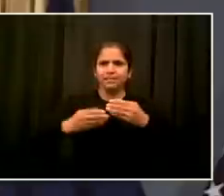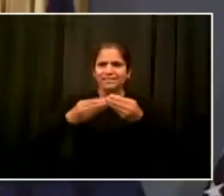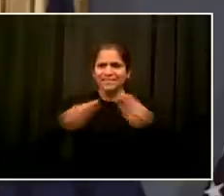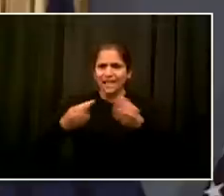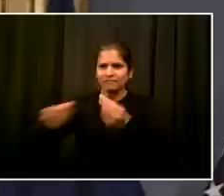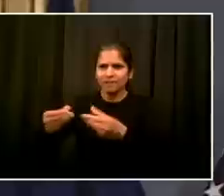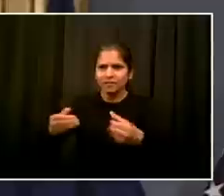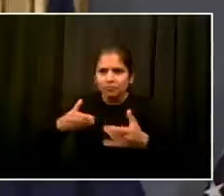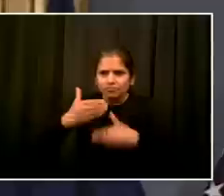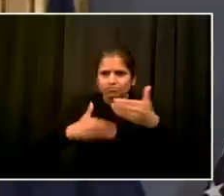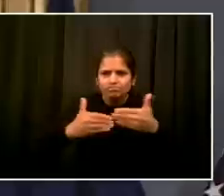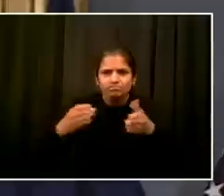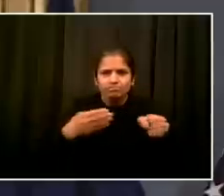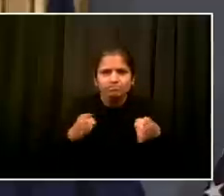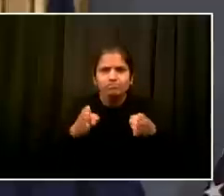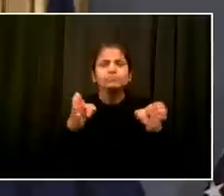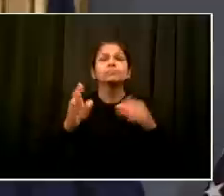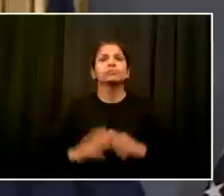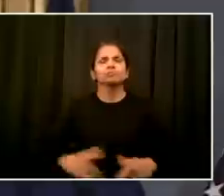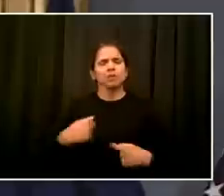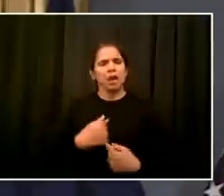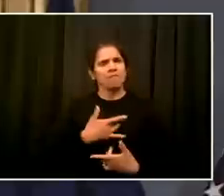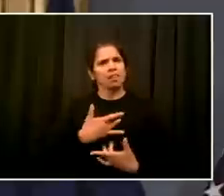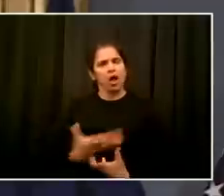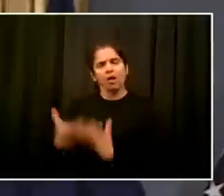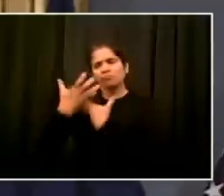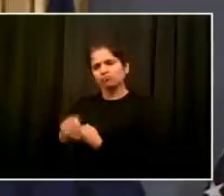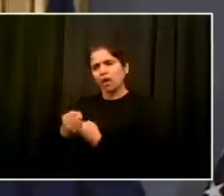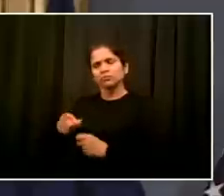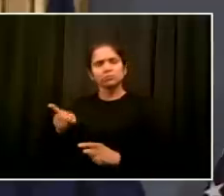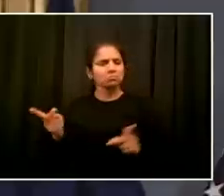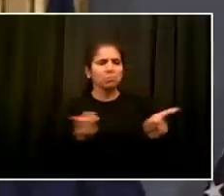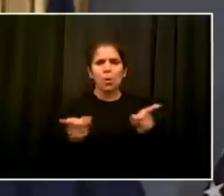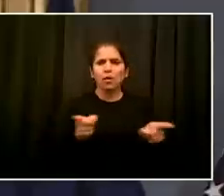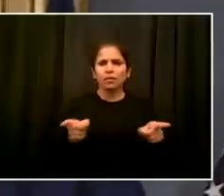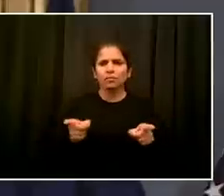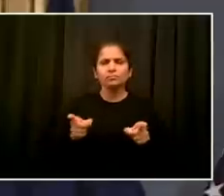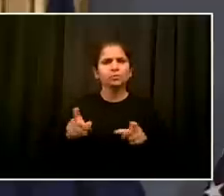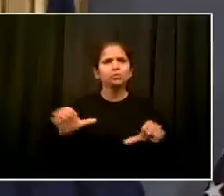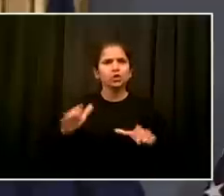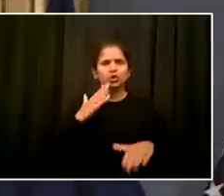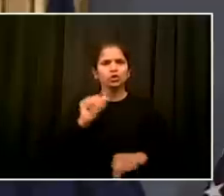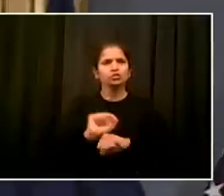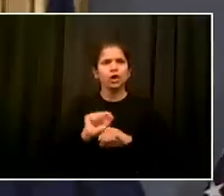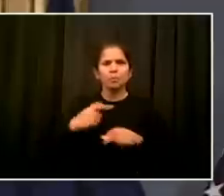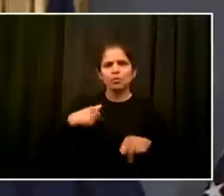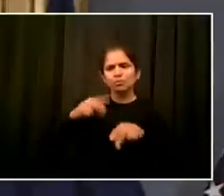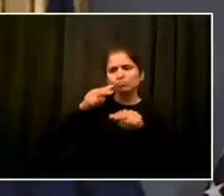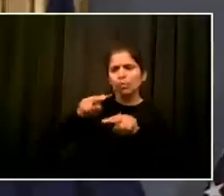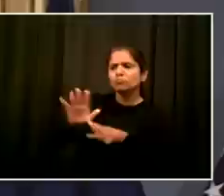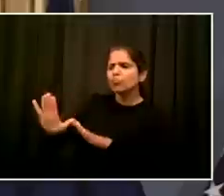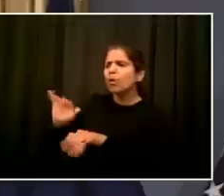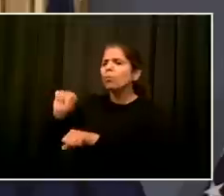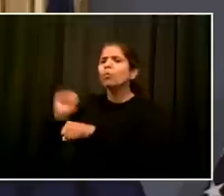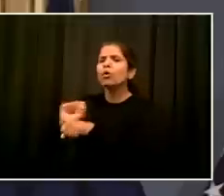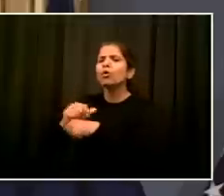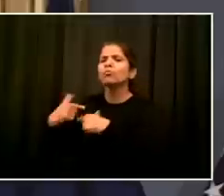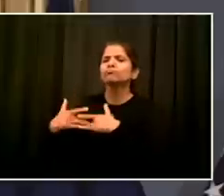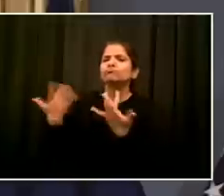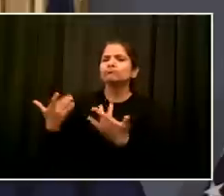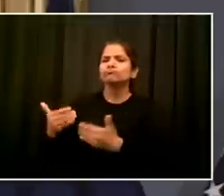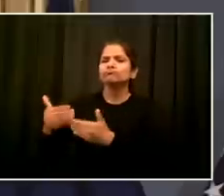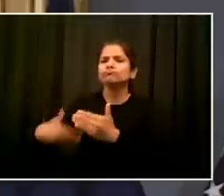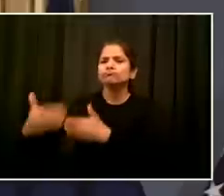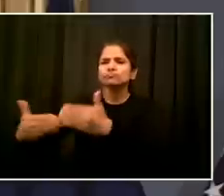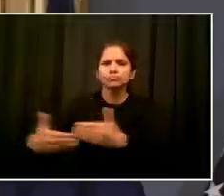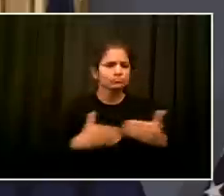faith in both of them and look forward to their work and their recommendations so we can get to work on making more change in this